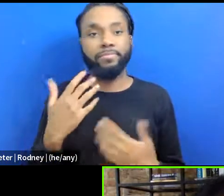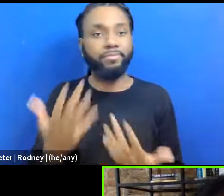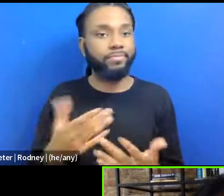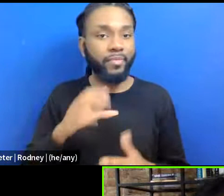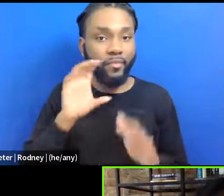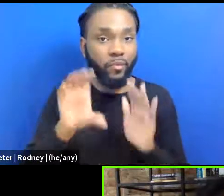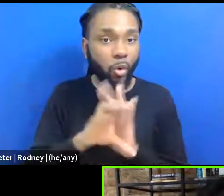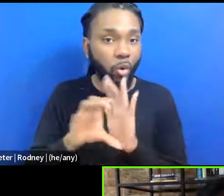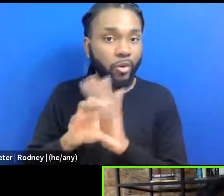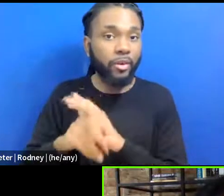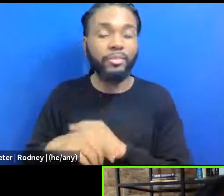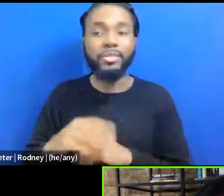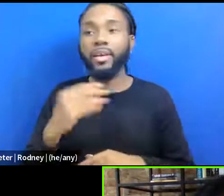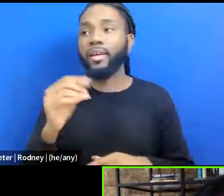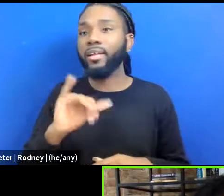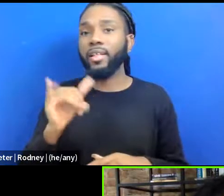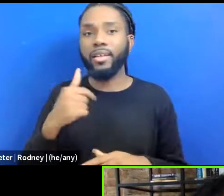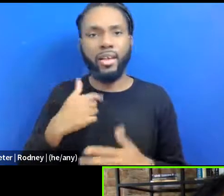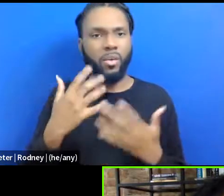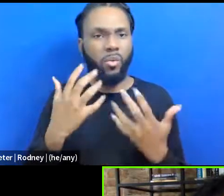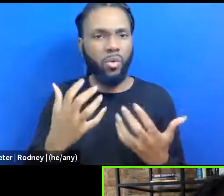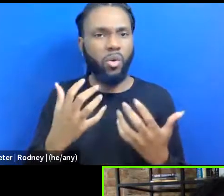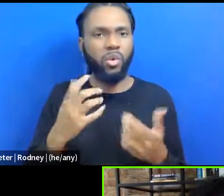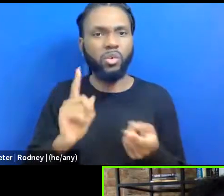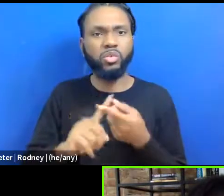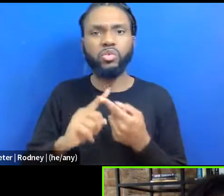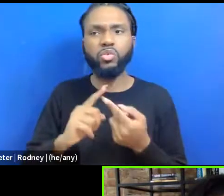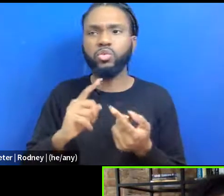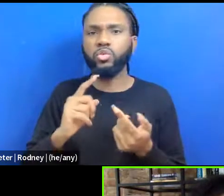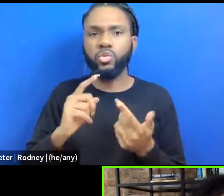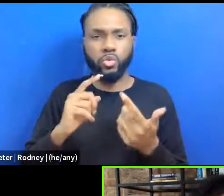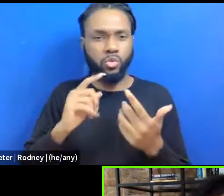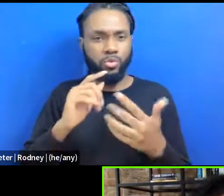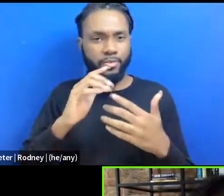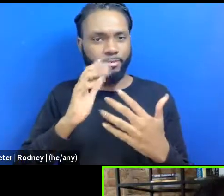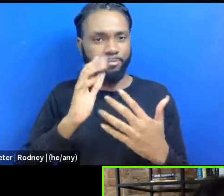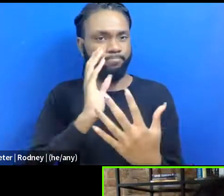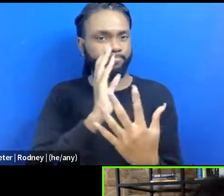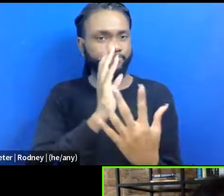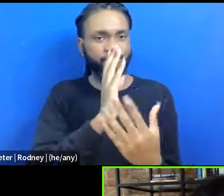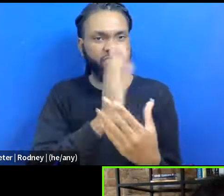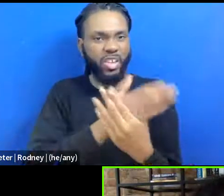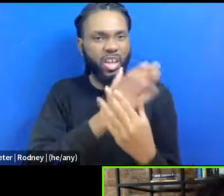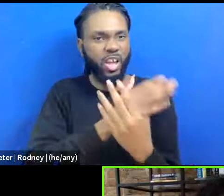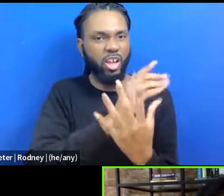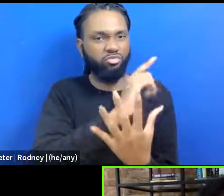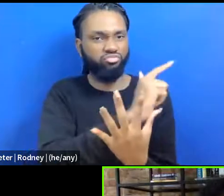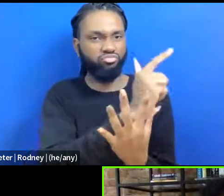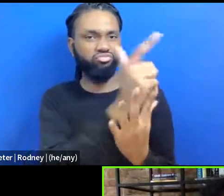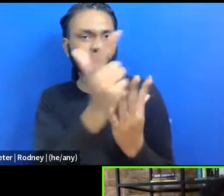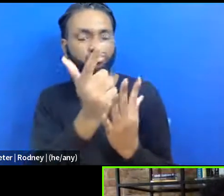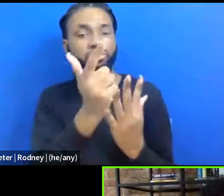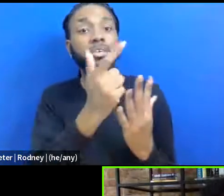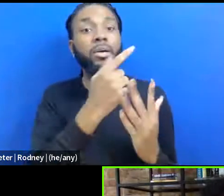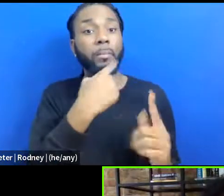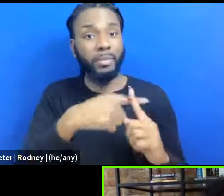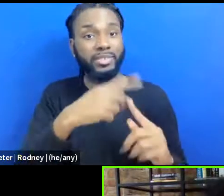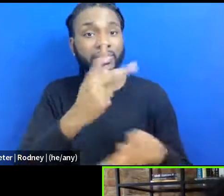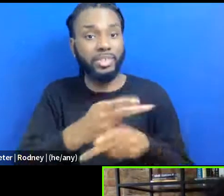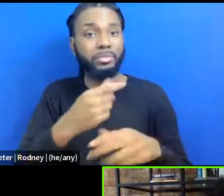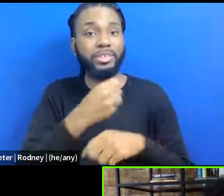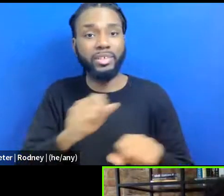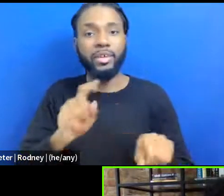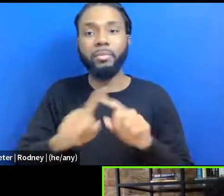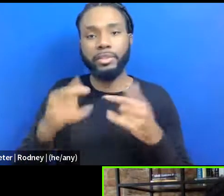photographs, and like wanted to put them in order, and like keep them safe, but also keep them accessible to